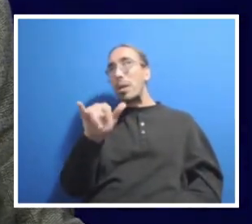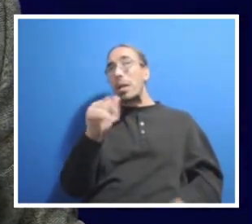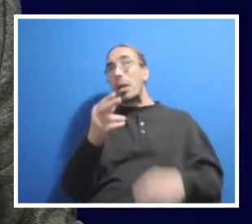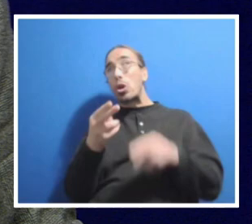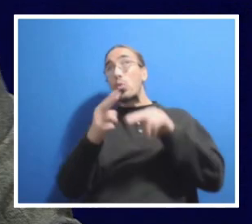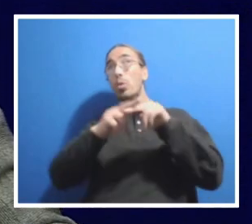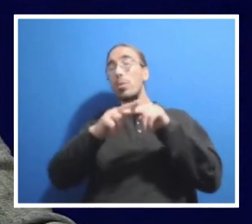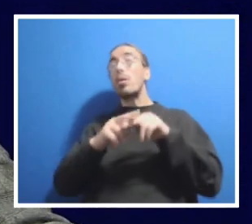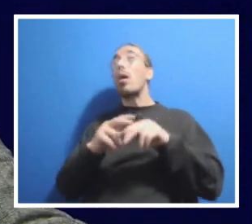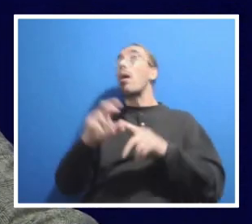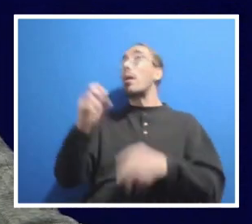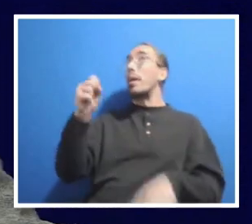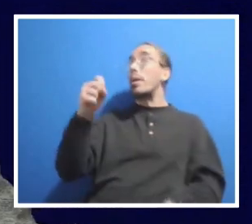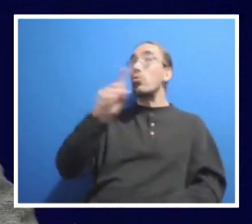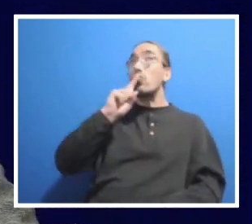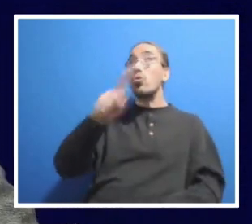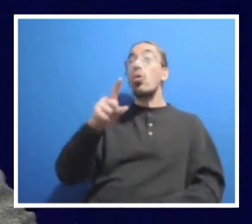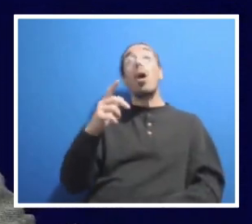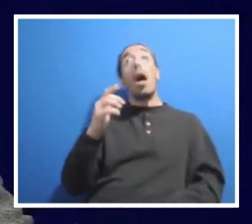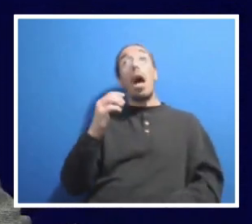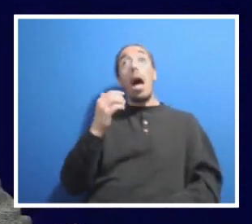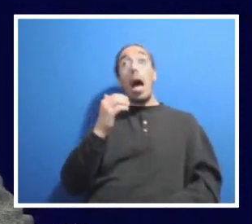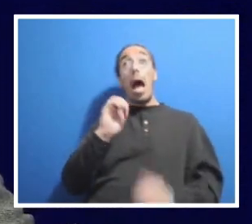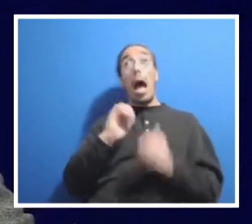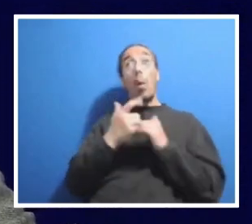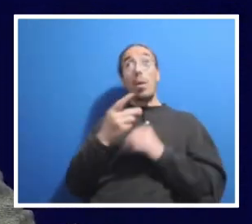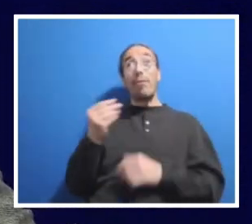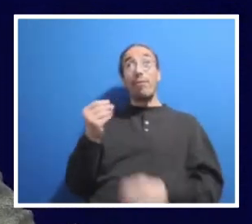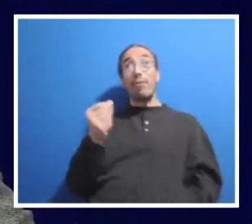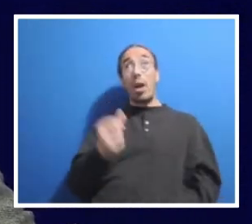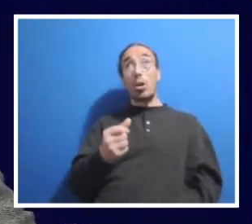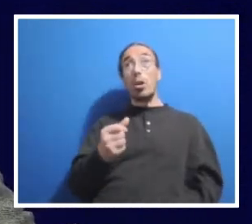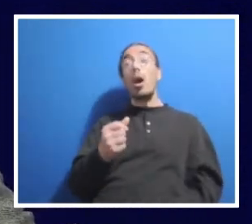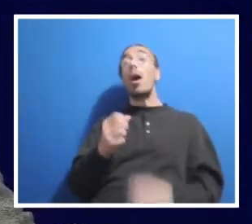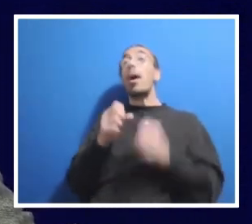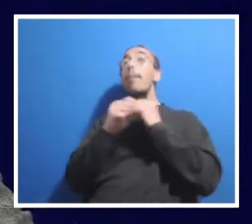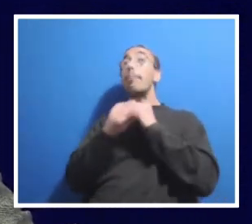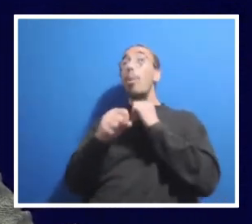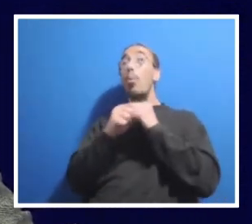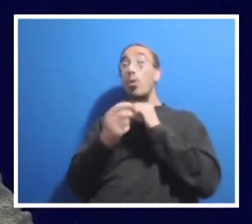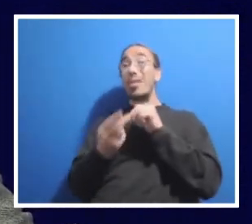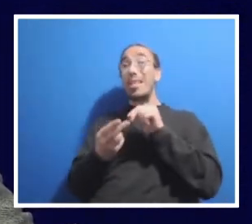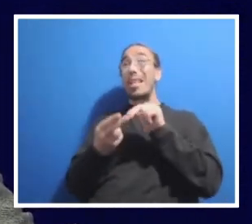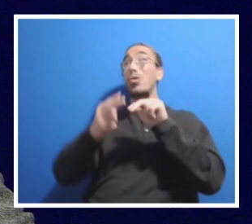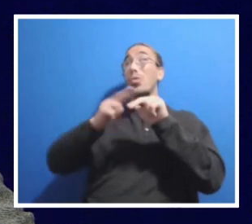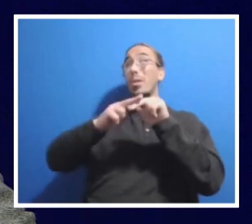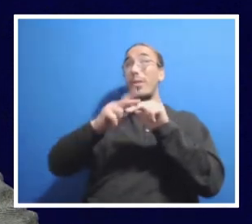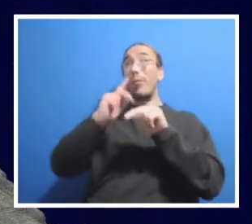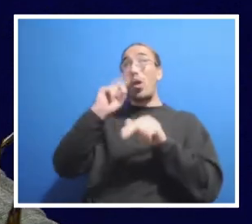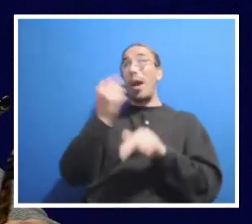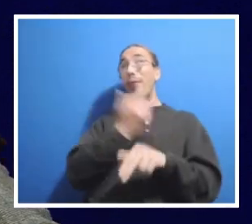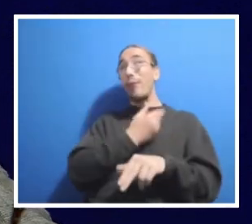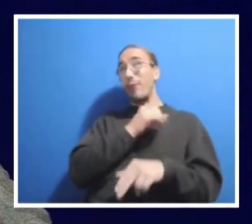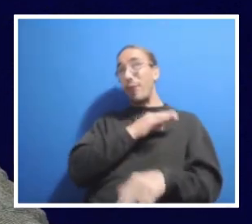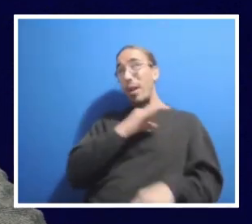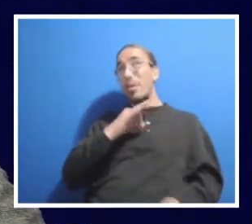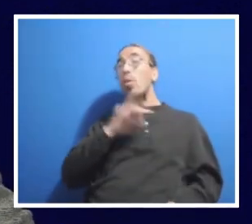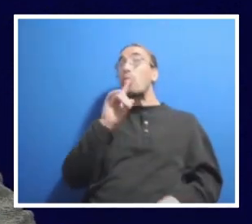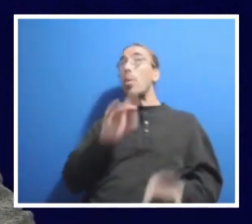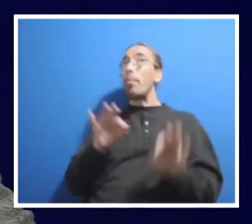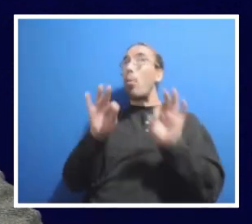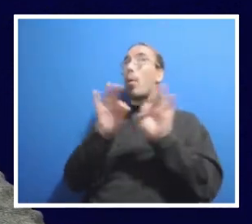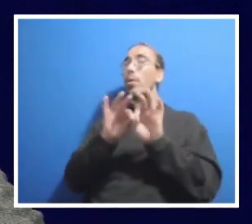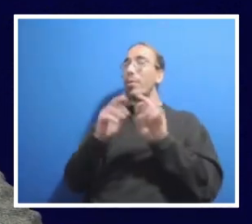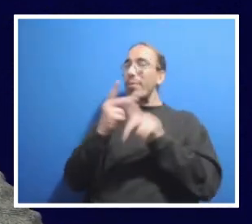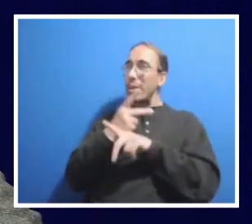Yes. So the way we fund promotion increases for our faculty is something that's important for us to figure